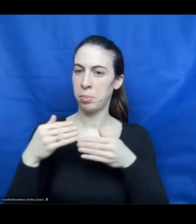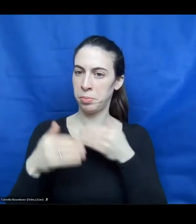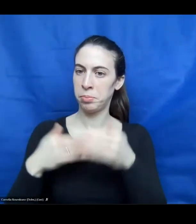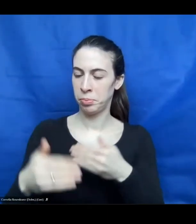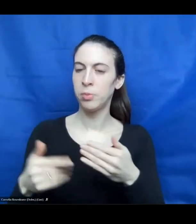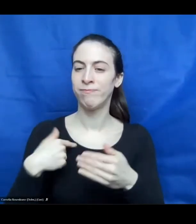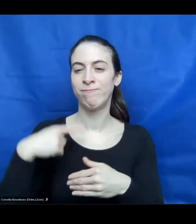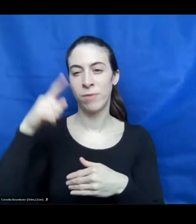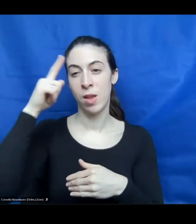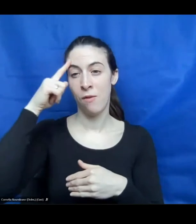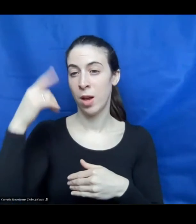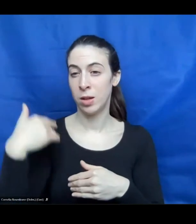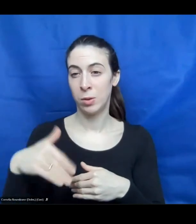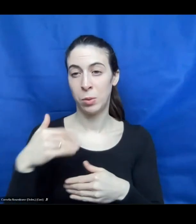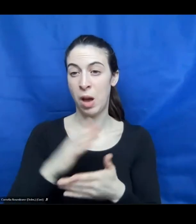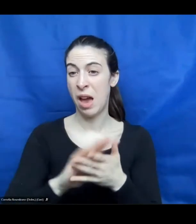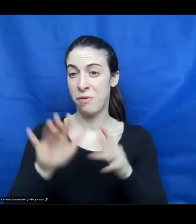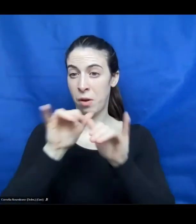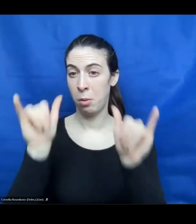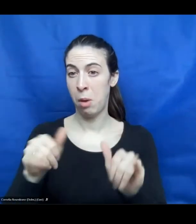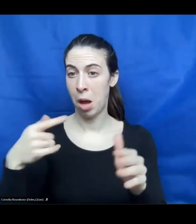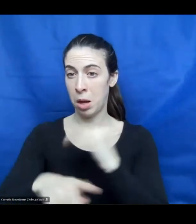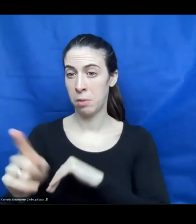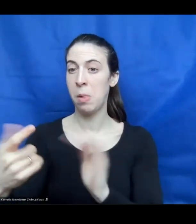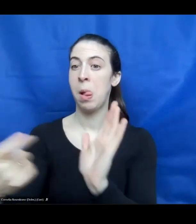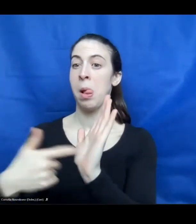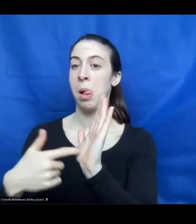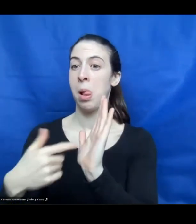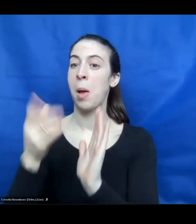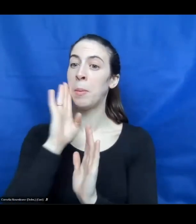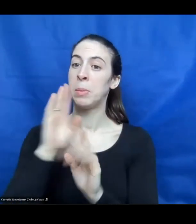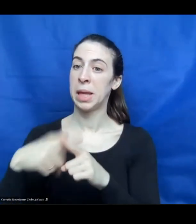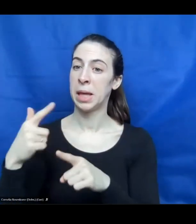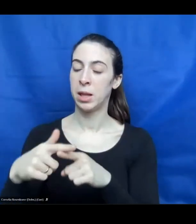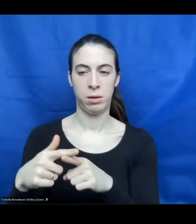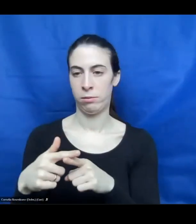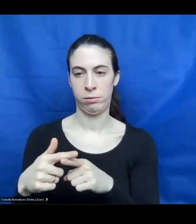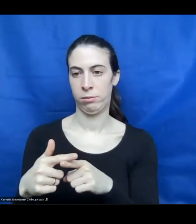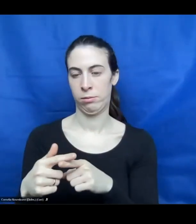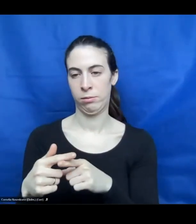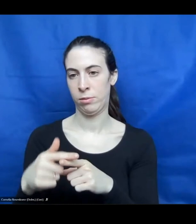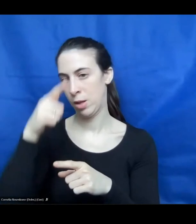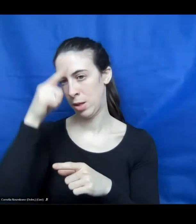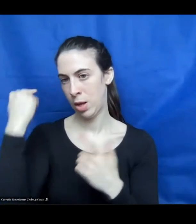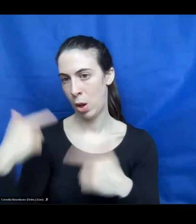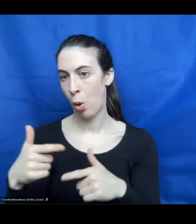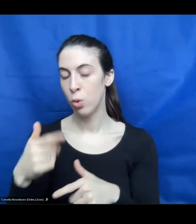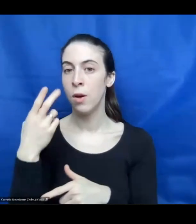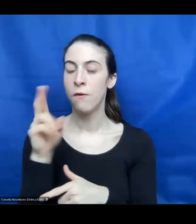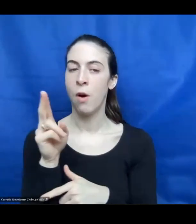would be wasting time to go to a bank and asking for a loan. Because it's absolutely,